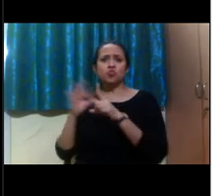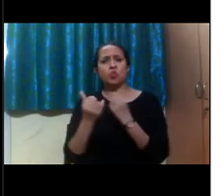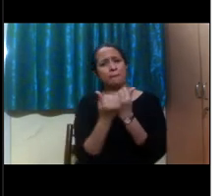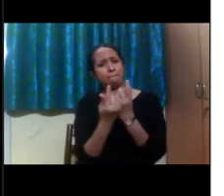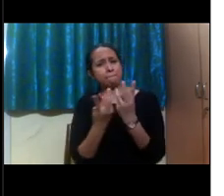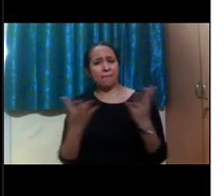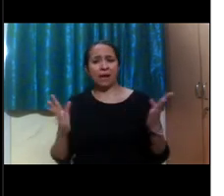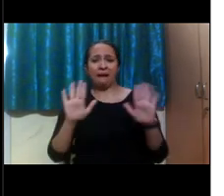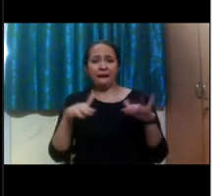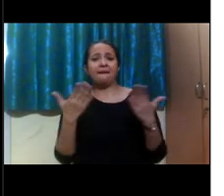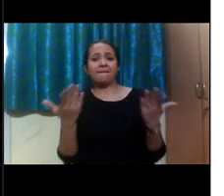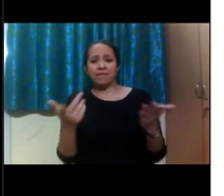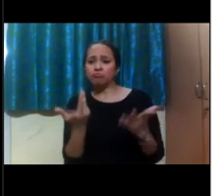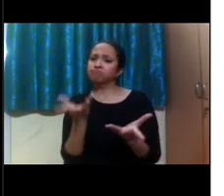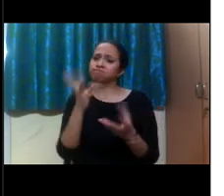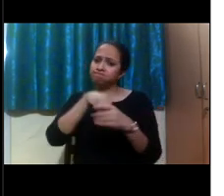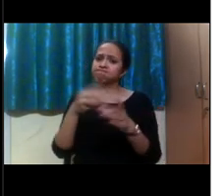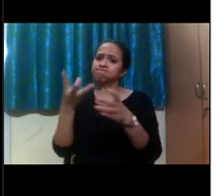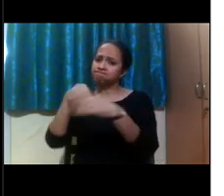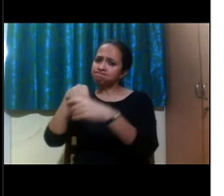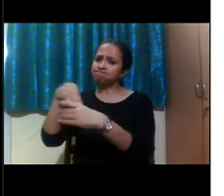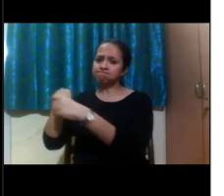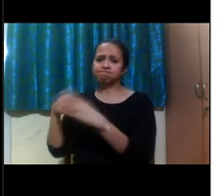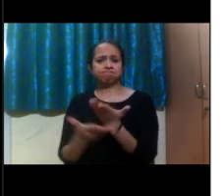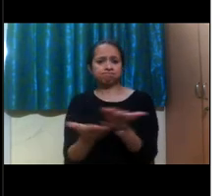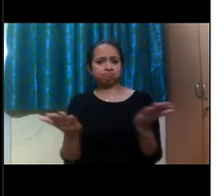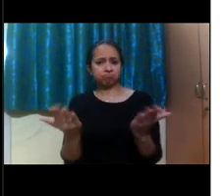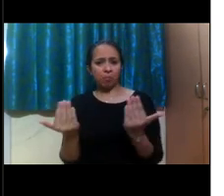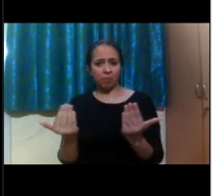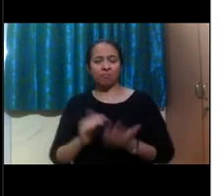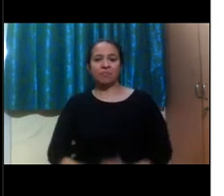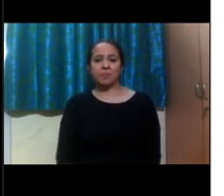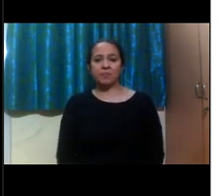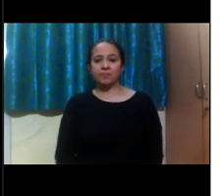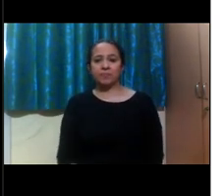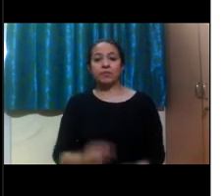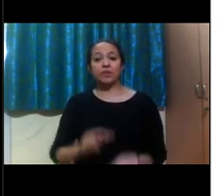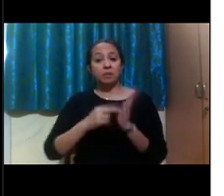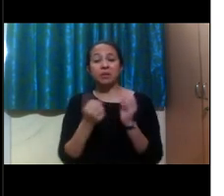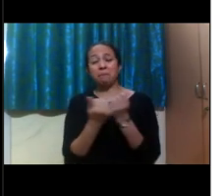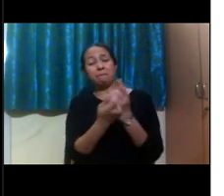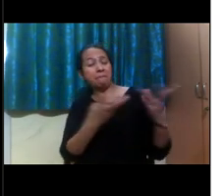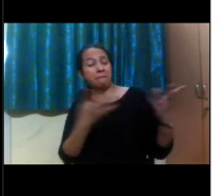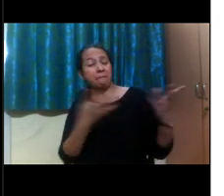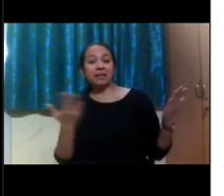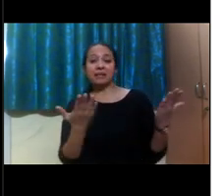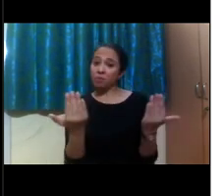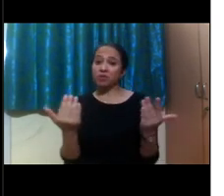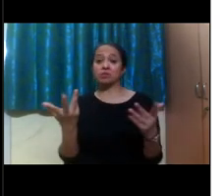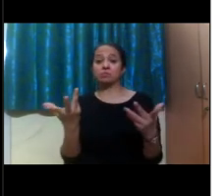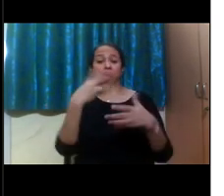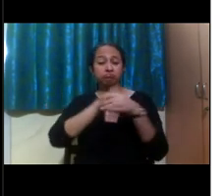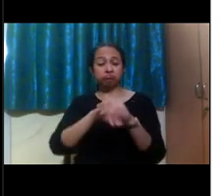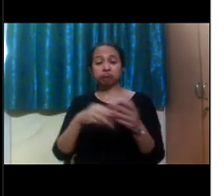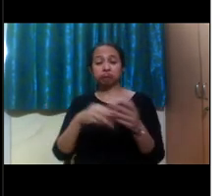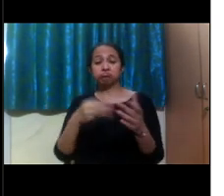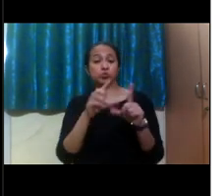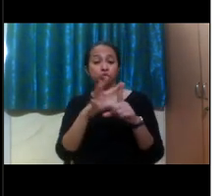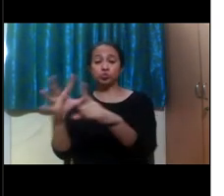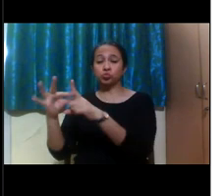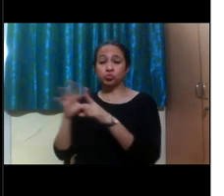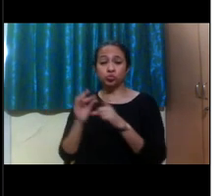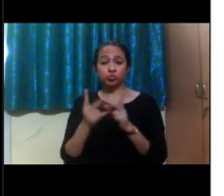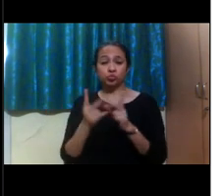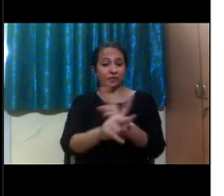And so, and as a Paralympian too. So there's so many additional activities that you can be involved in. Different